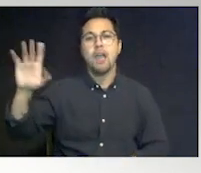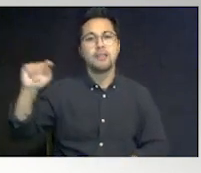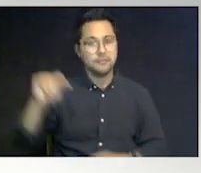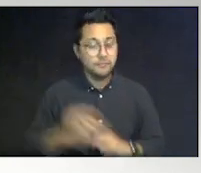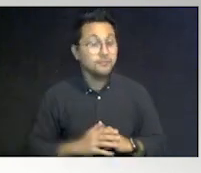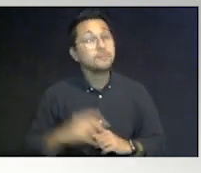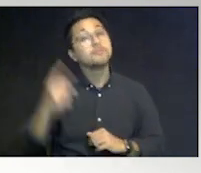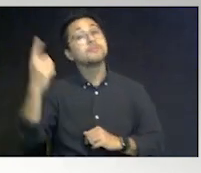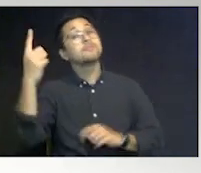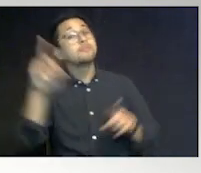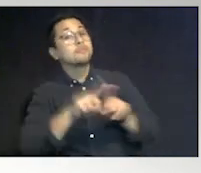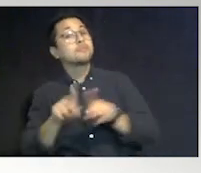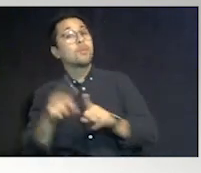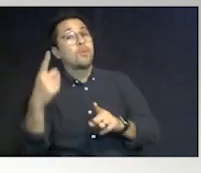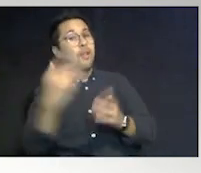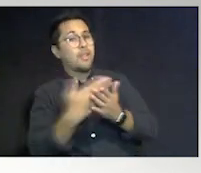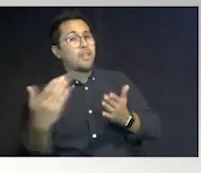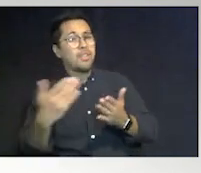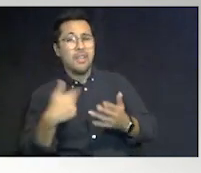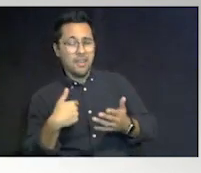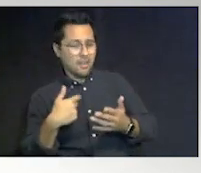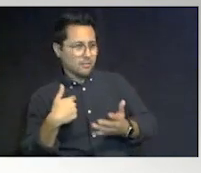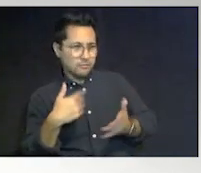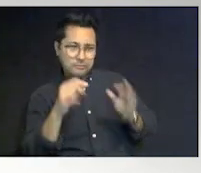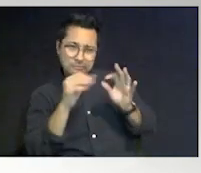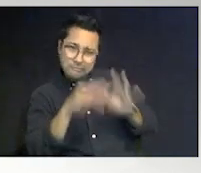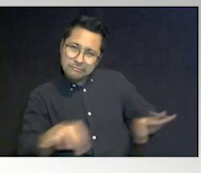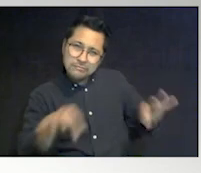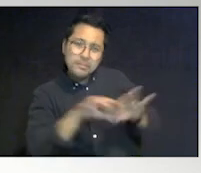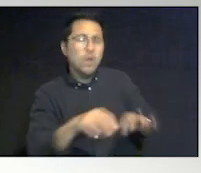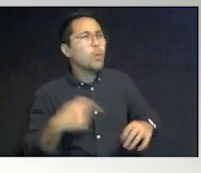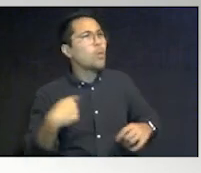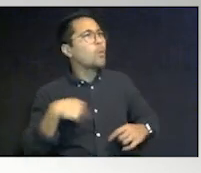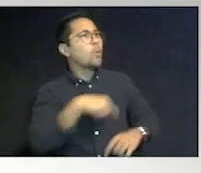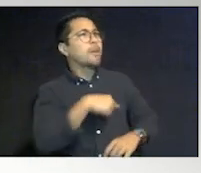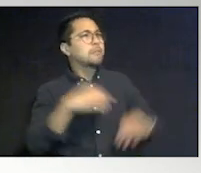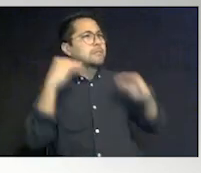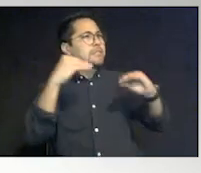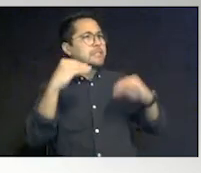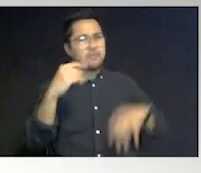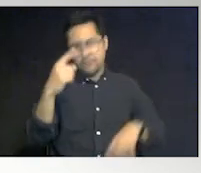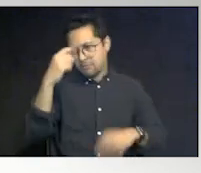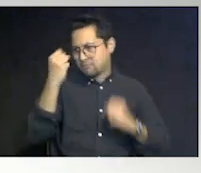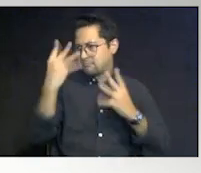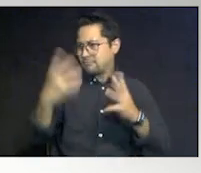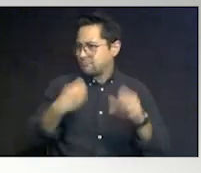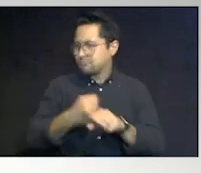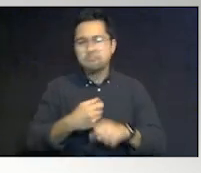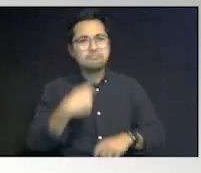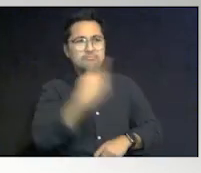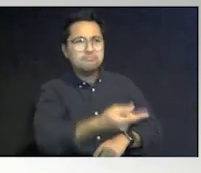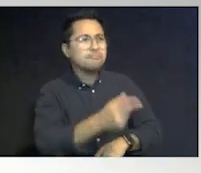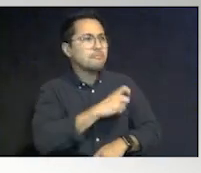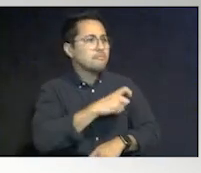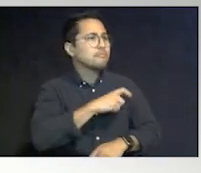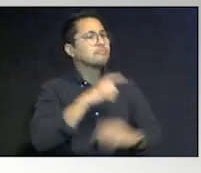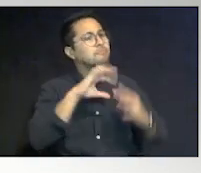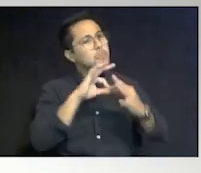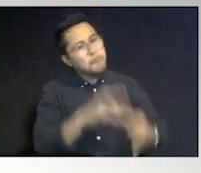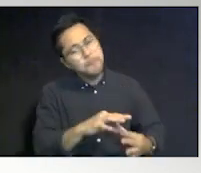we have time to go that is hugely important. We've been teaching now for a few years now telling the office about